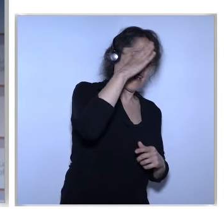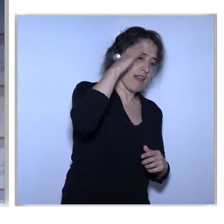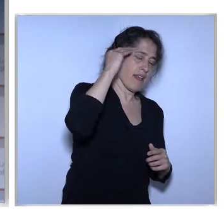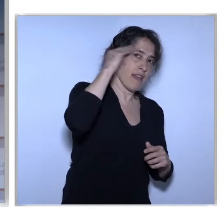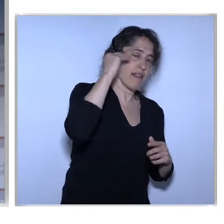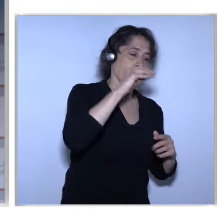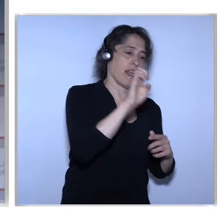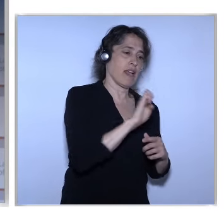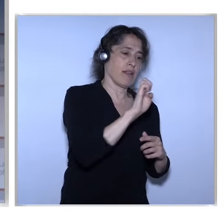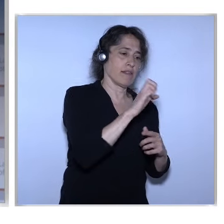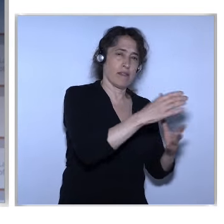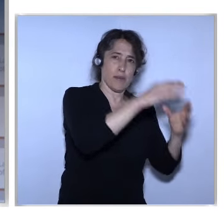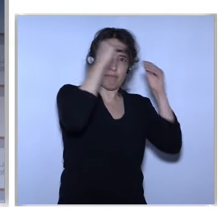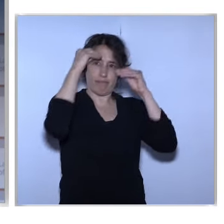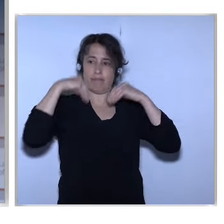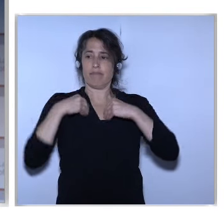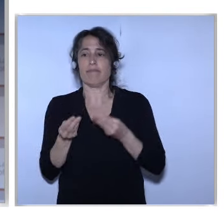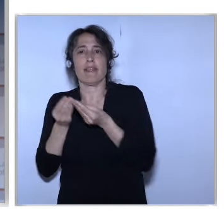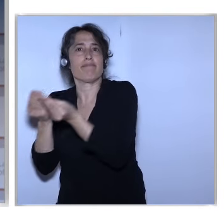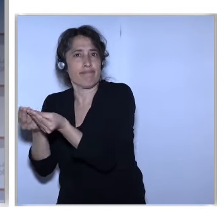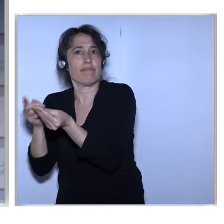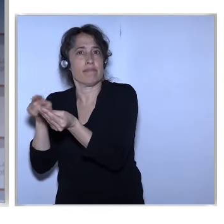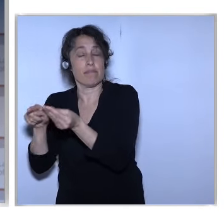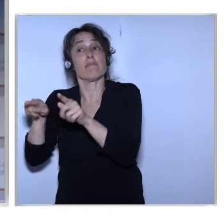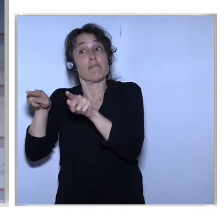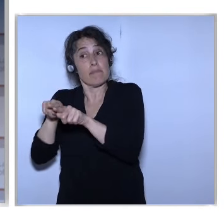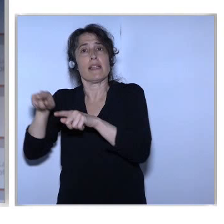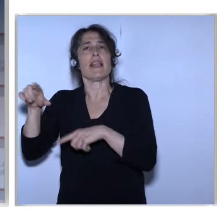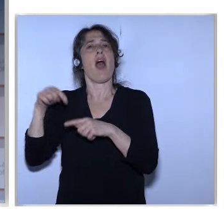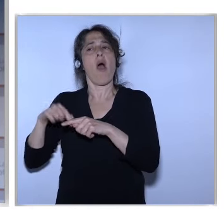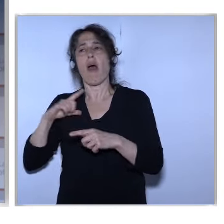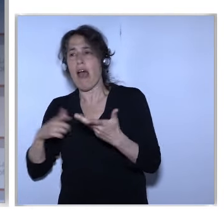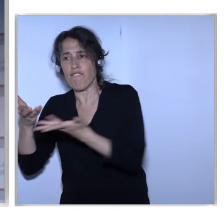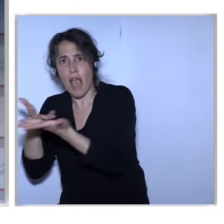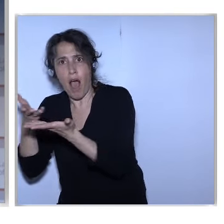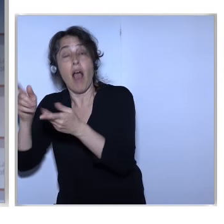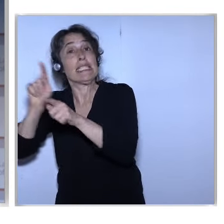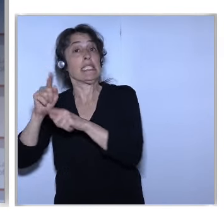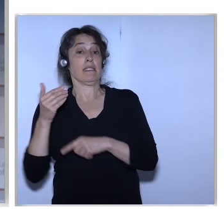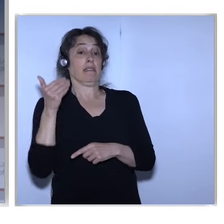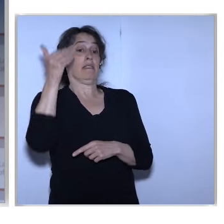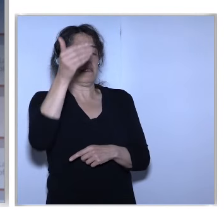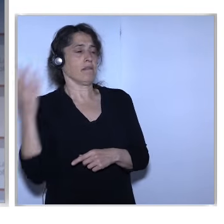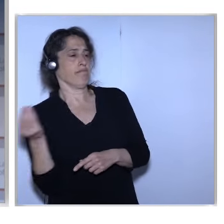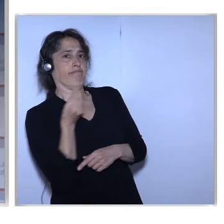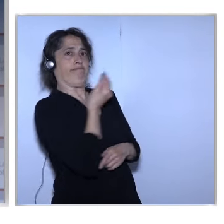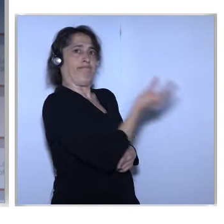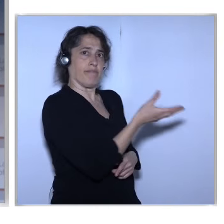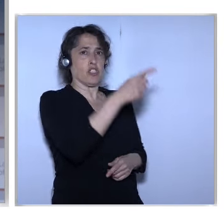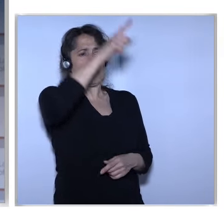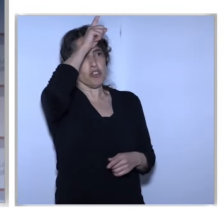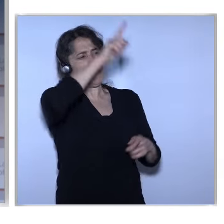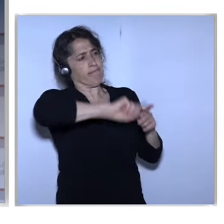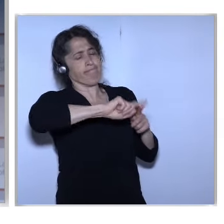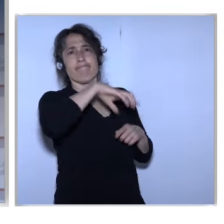Brandenburg In Germany And There We Created With Their Teams Already What Could It Mean To Be The Network Of